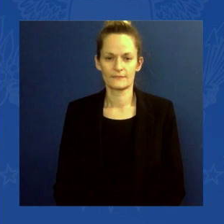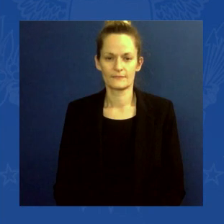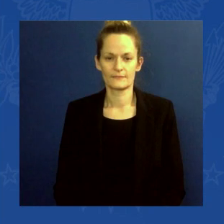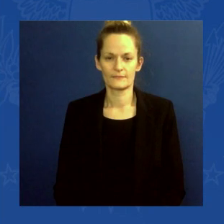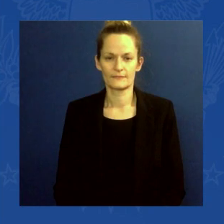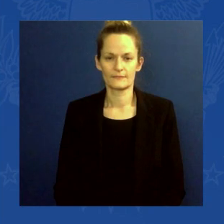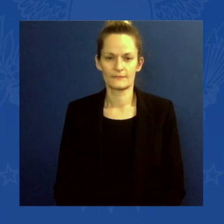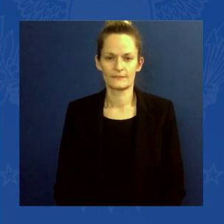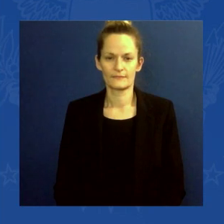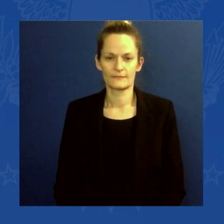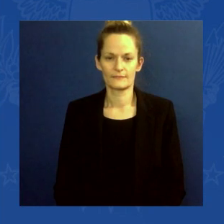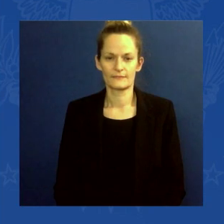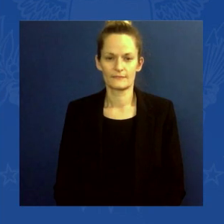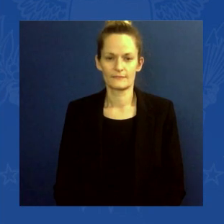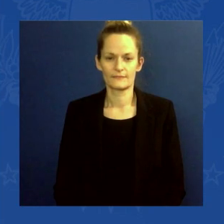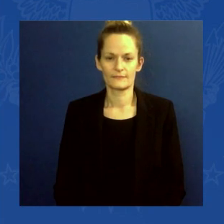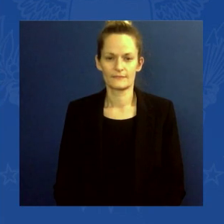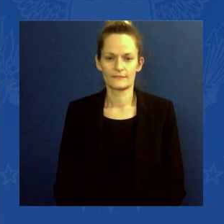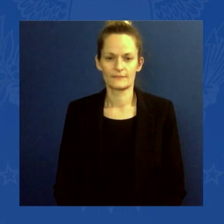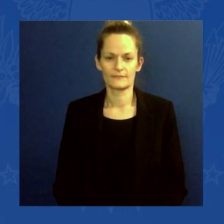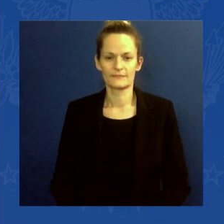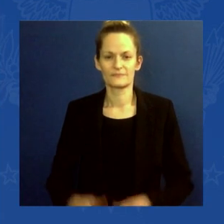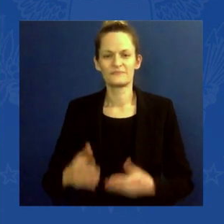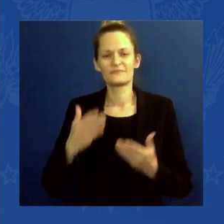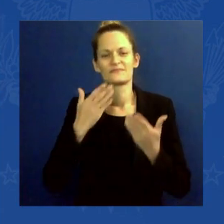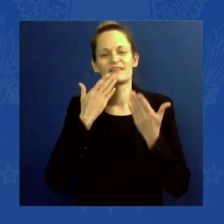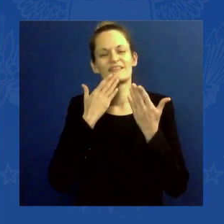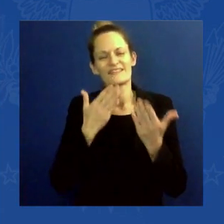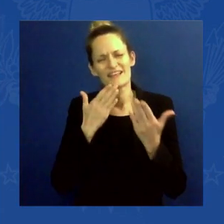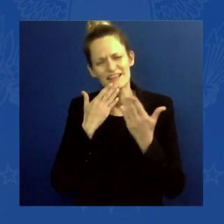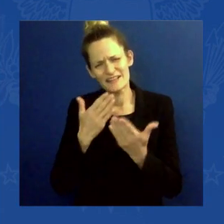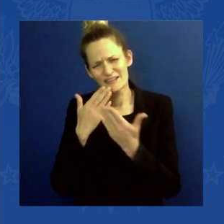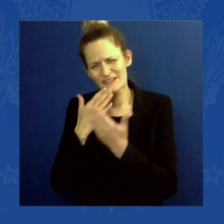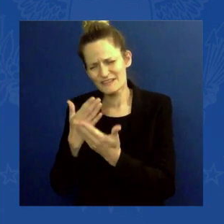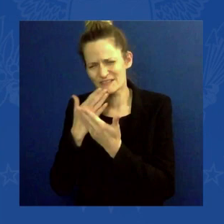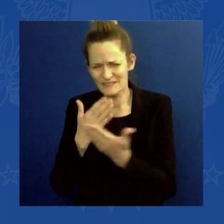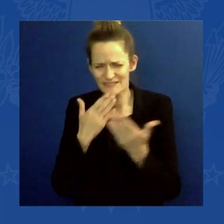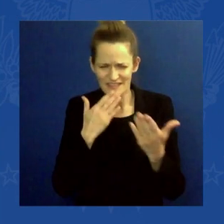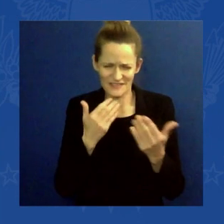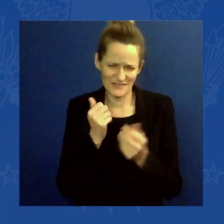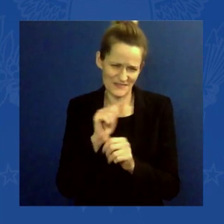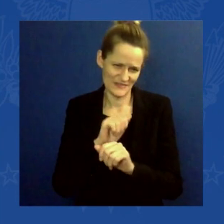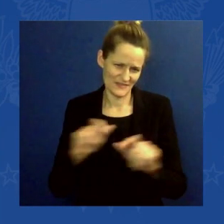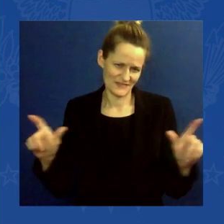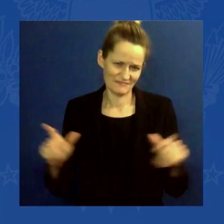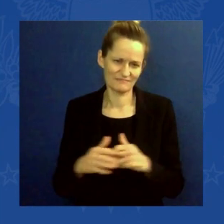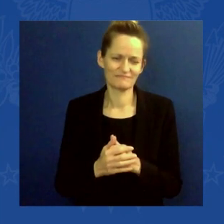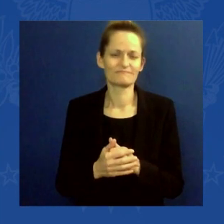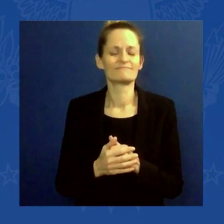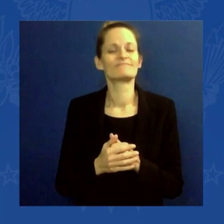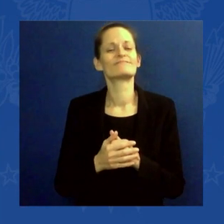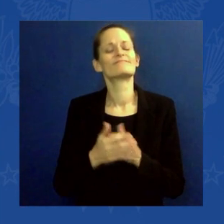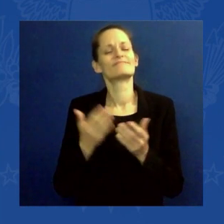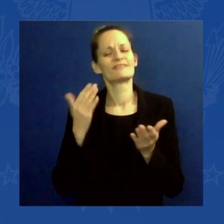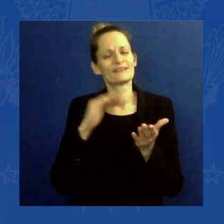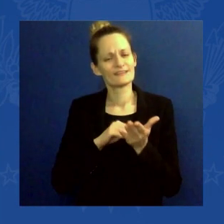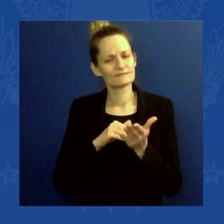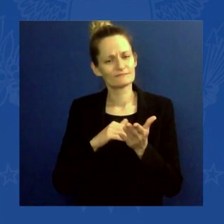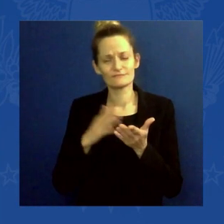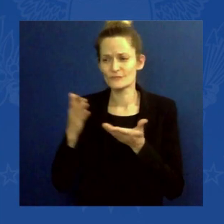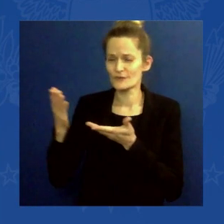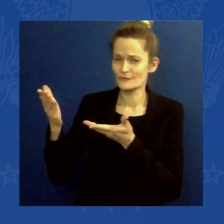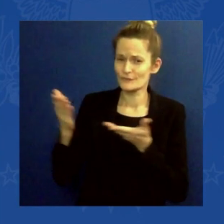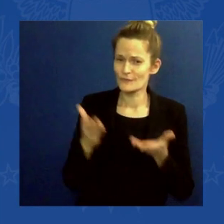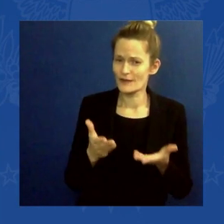Well, thank you, everybody, and I want to again welcome the President to California and thank him for once again